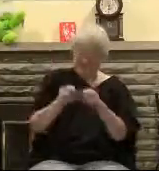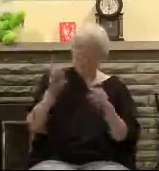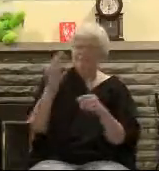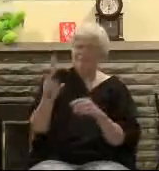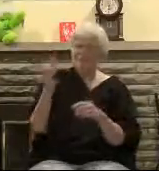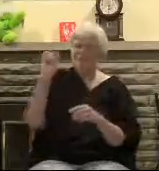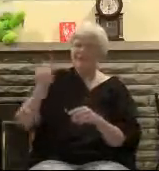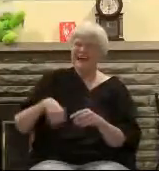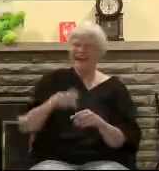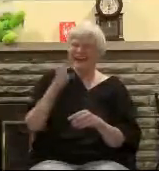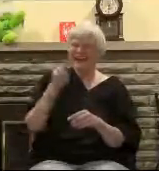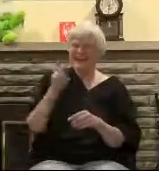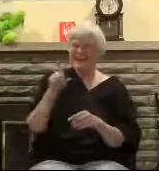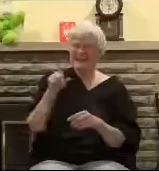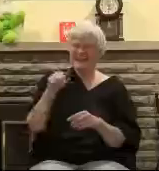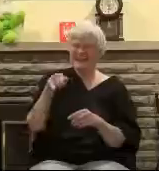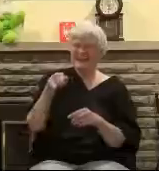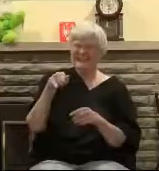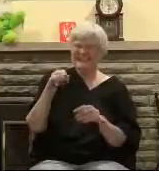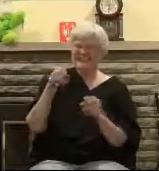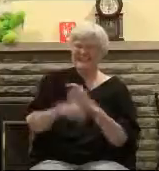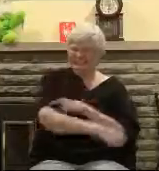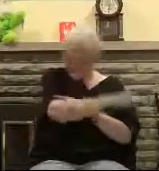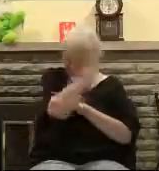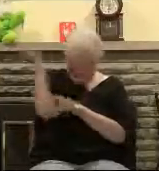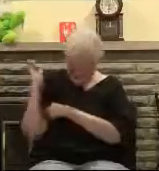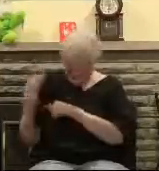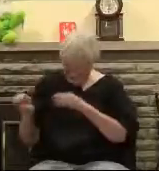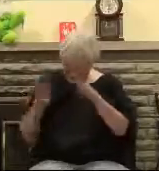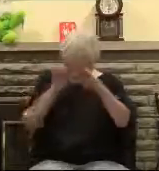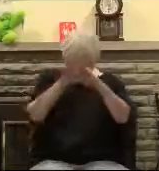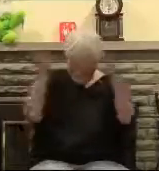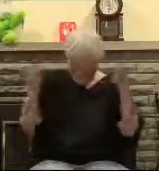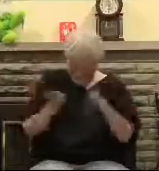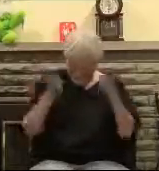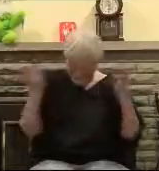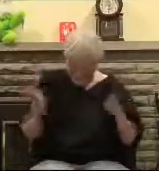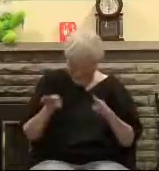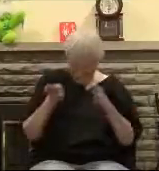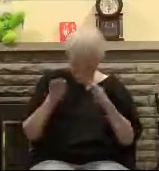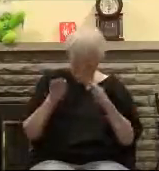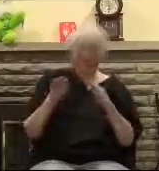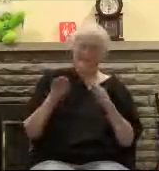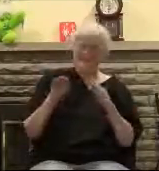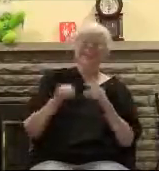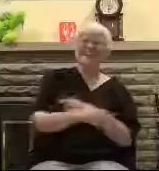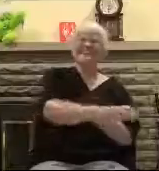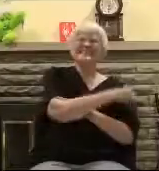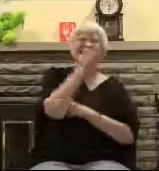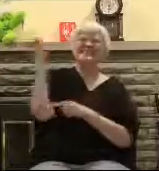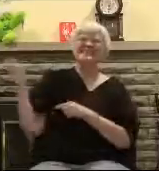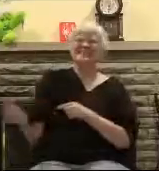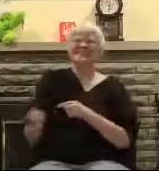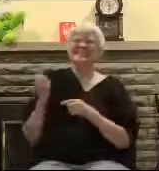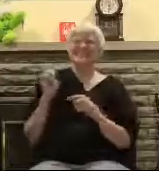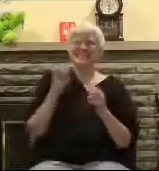Just like the 4th of July We don't celebrate the 4th of July It's the Easter Sunday thing Easter if we're talking about the resurrection